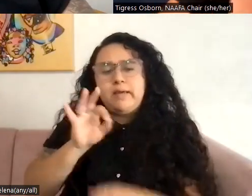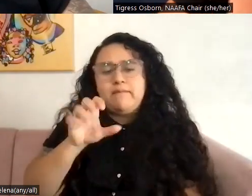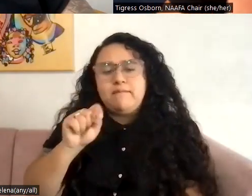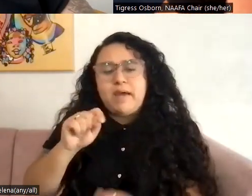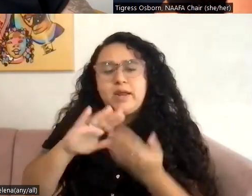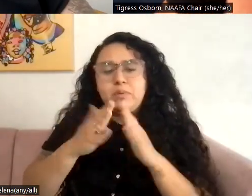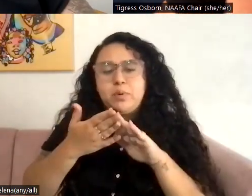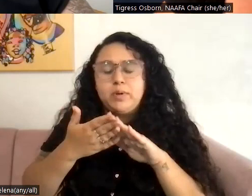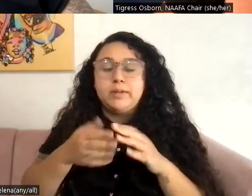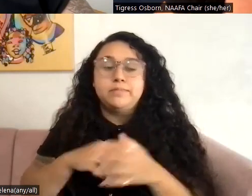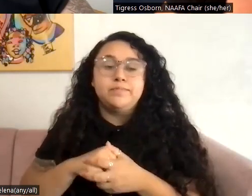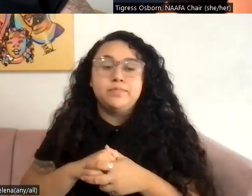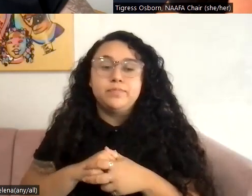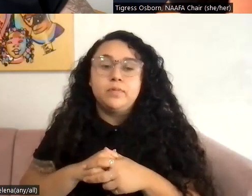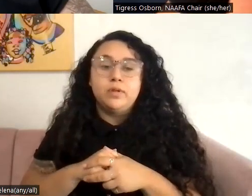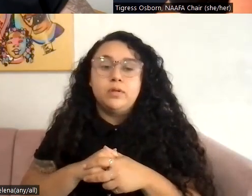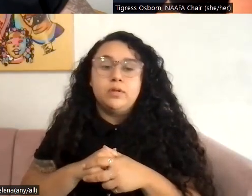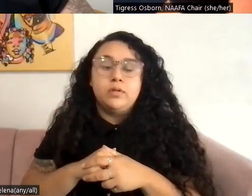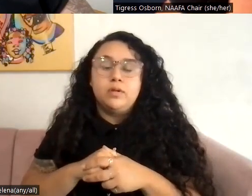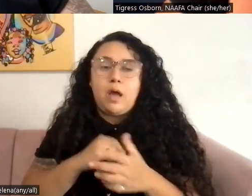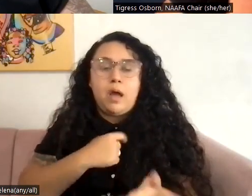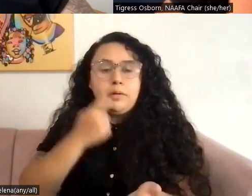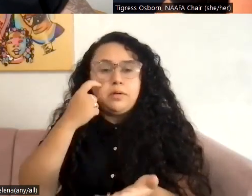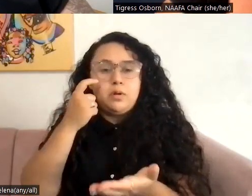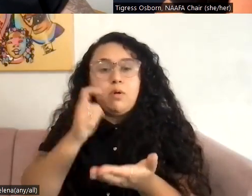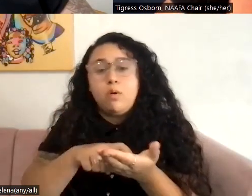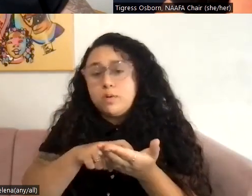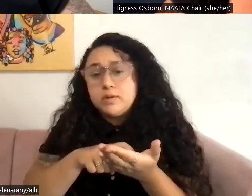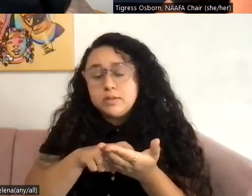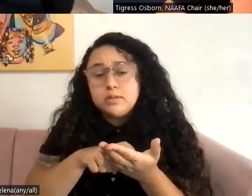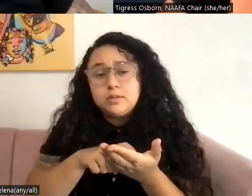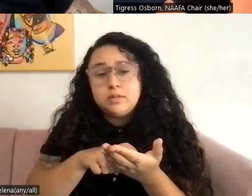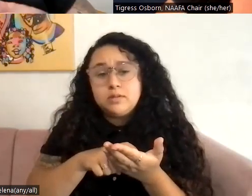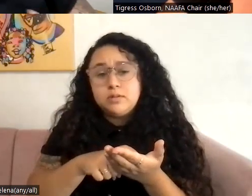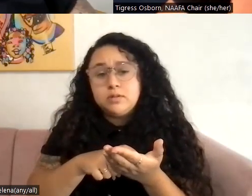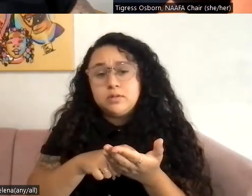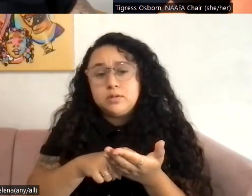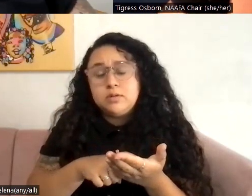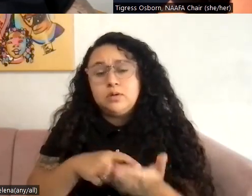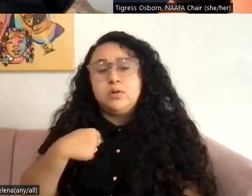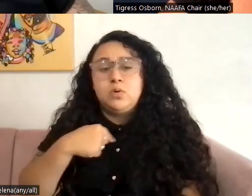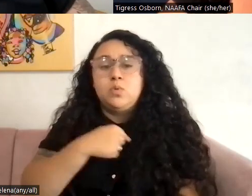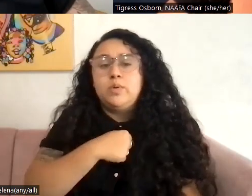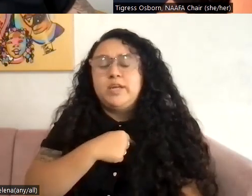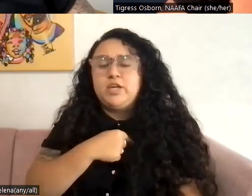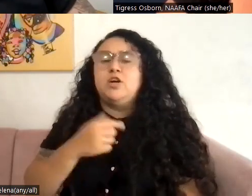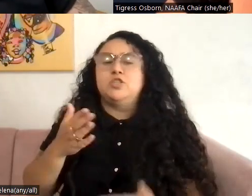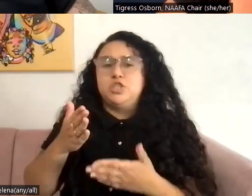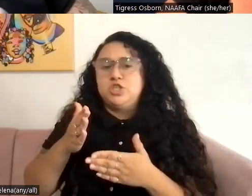I noticed, like, we were kind of like sharing